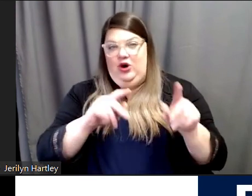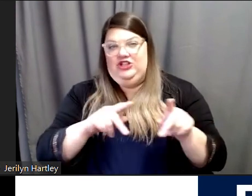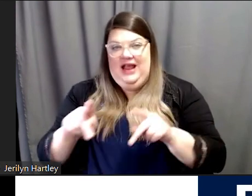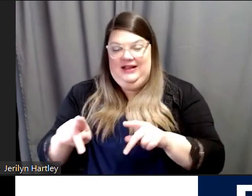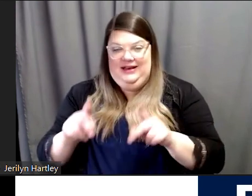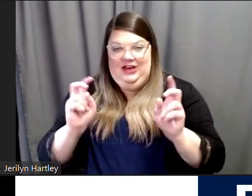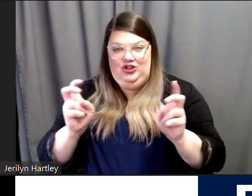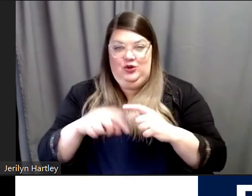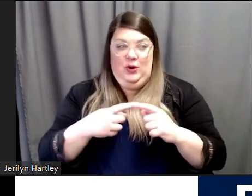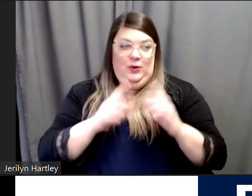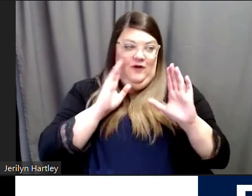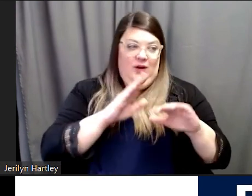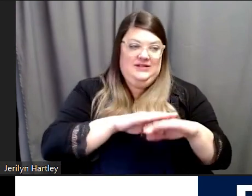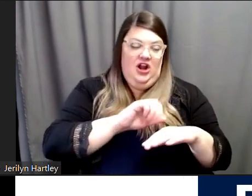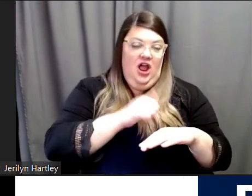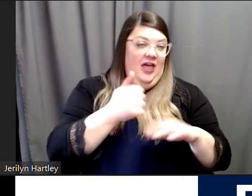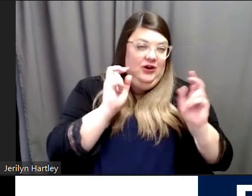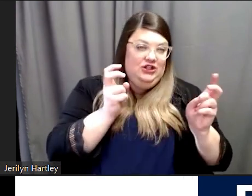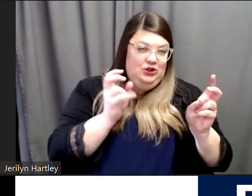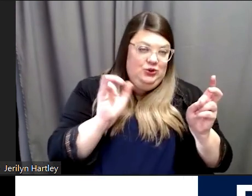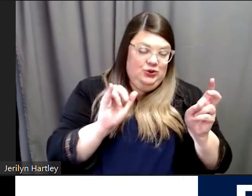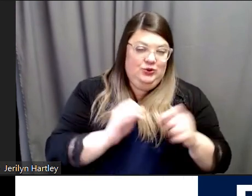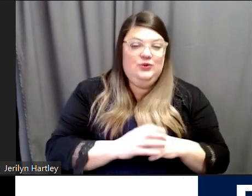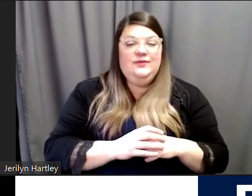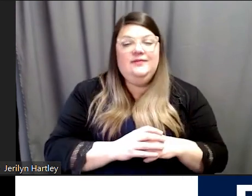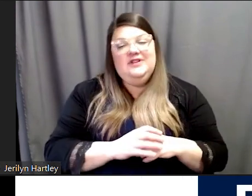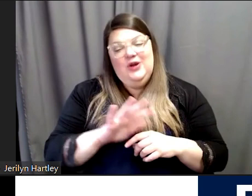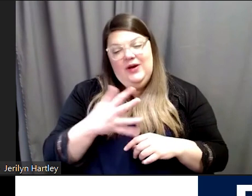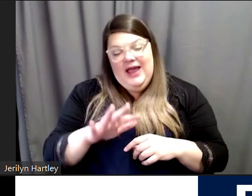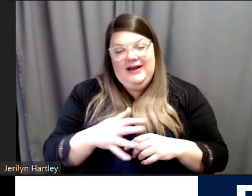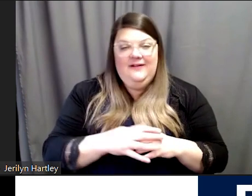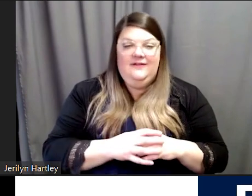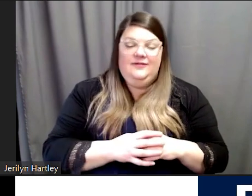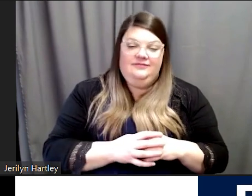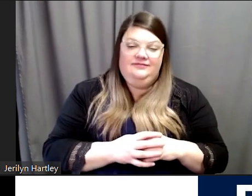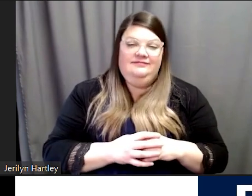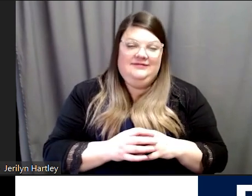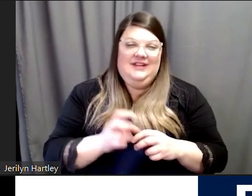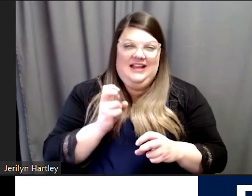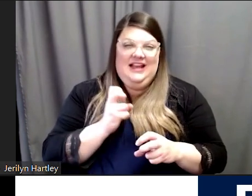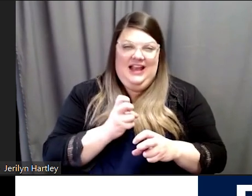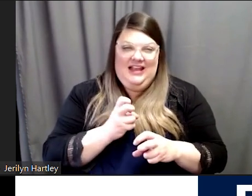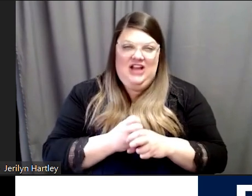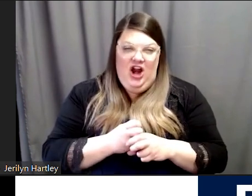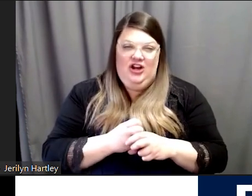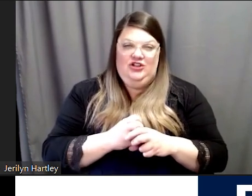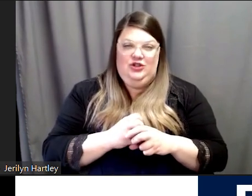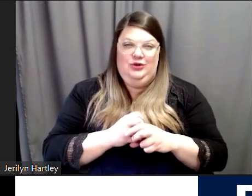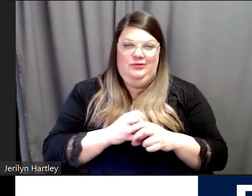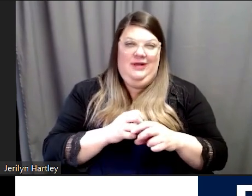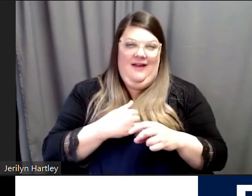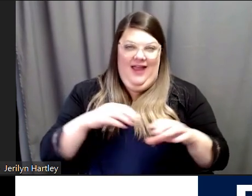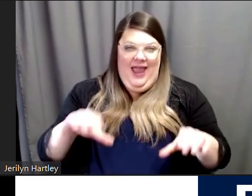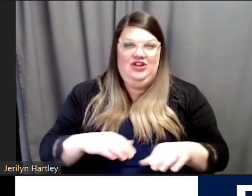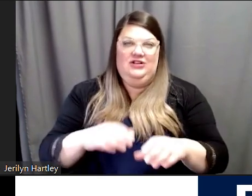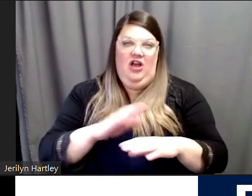issues. And so it kind of, it's difficult to get movement on it. However, I